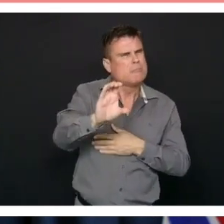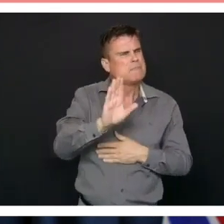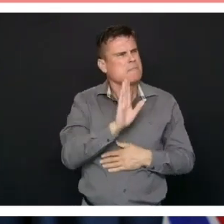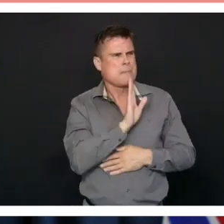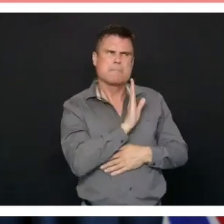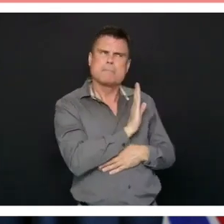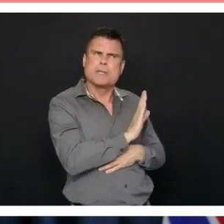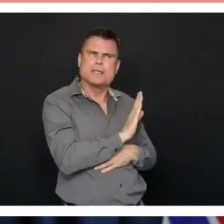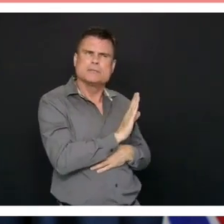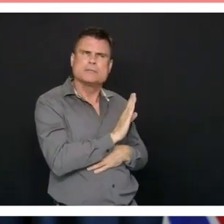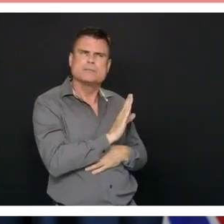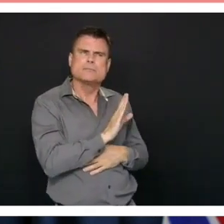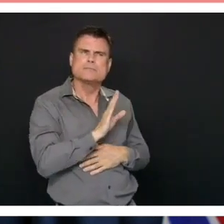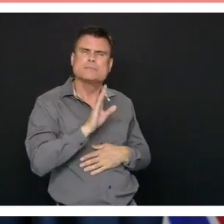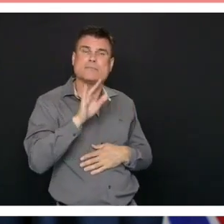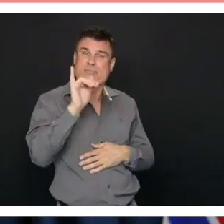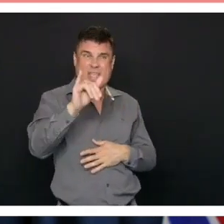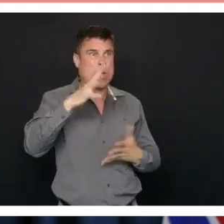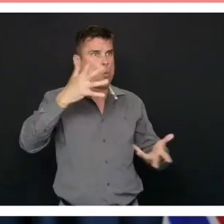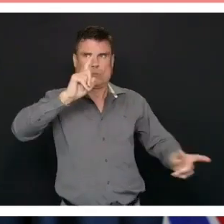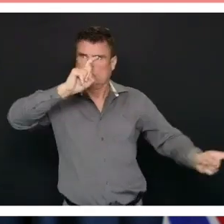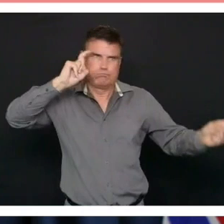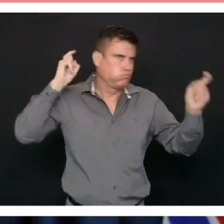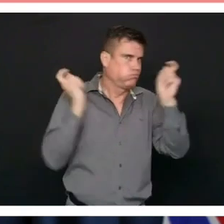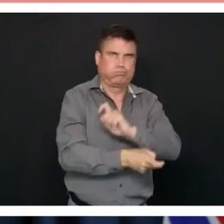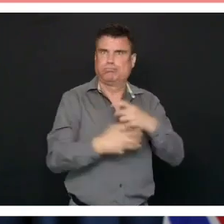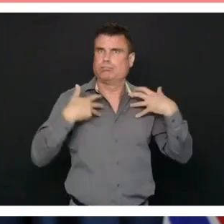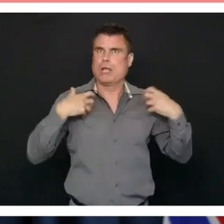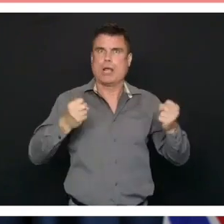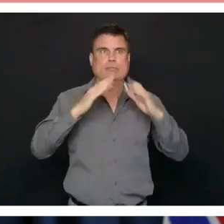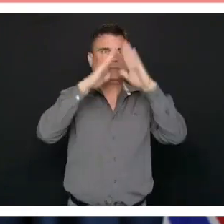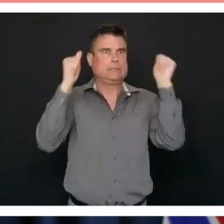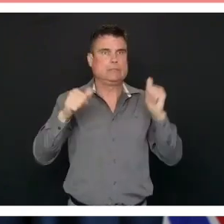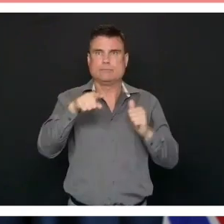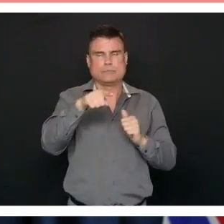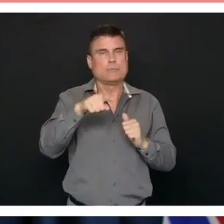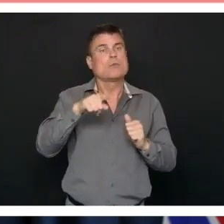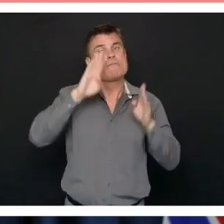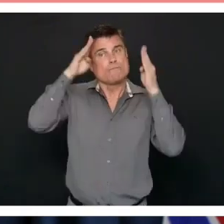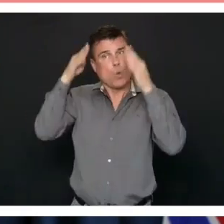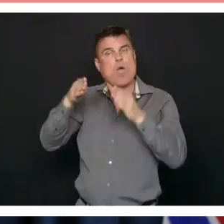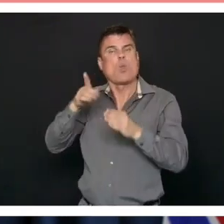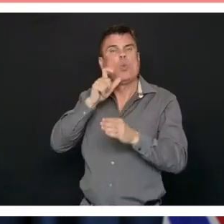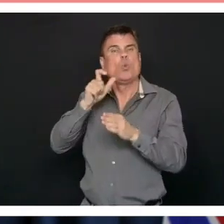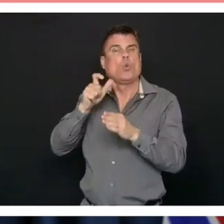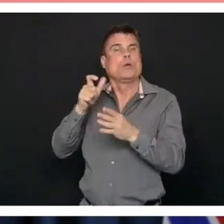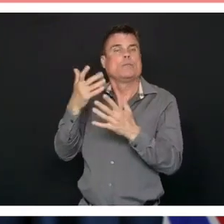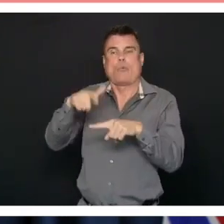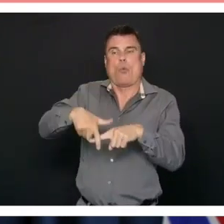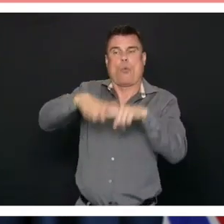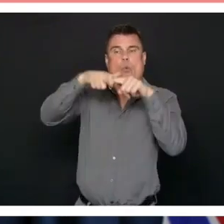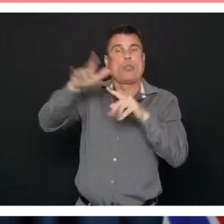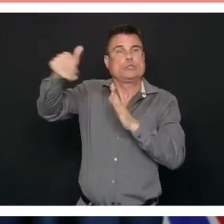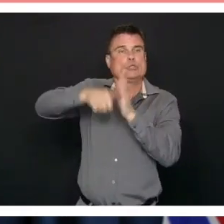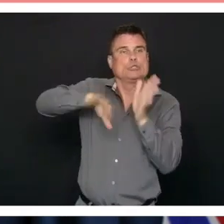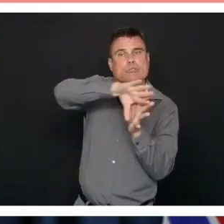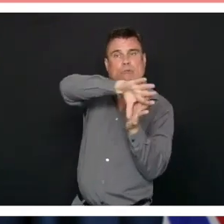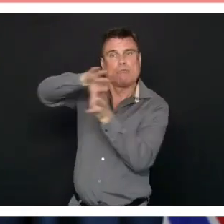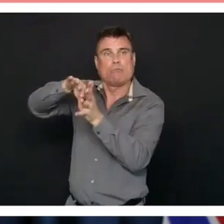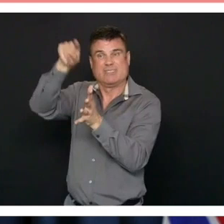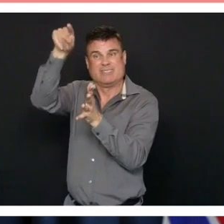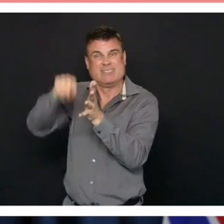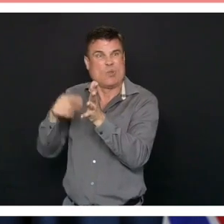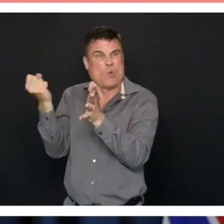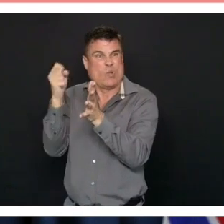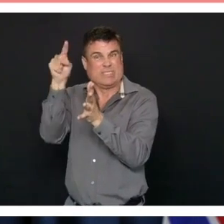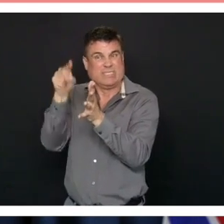is can you see that this transformation which is done to clear the backlog could become a permanent thing